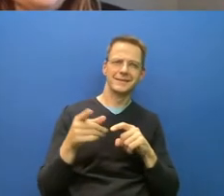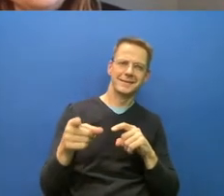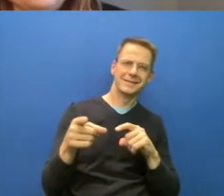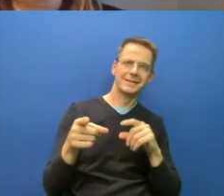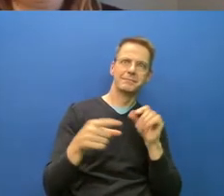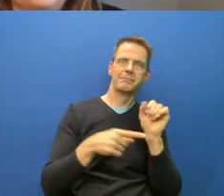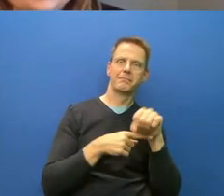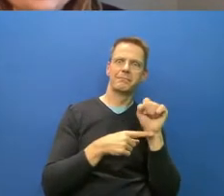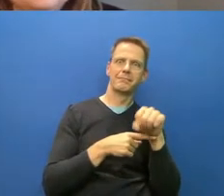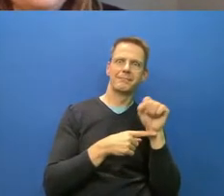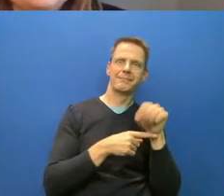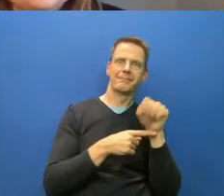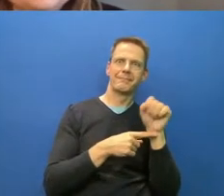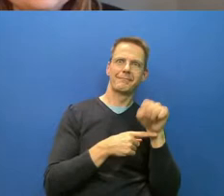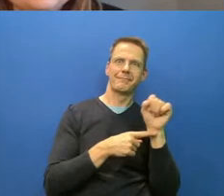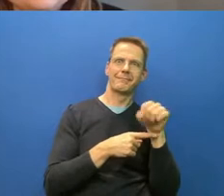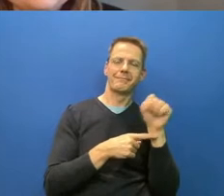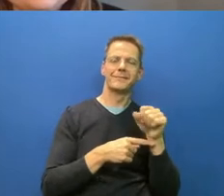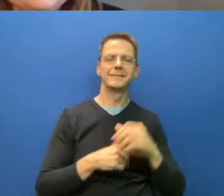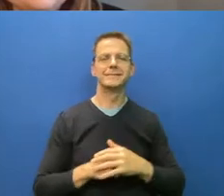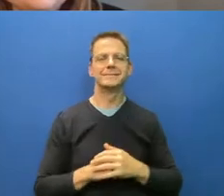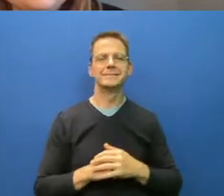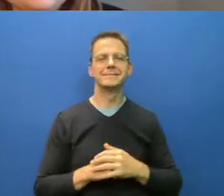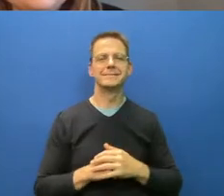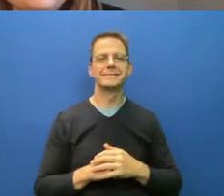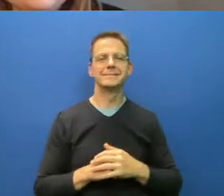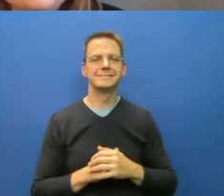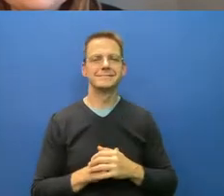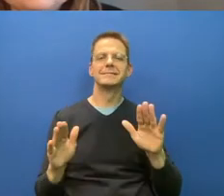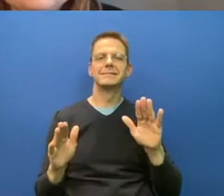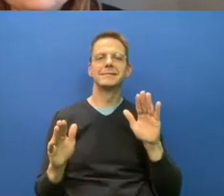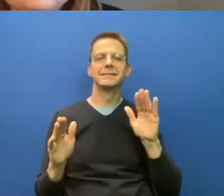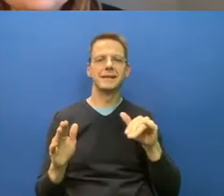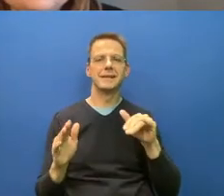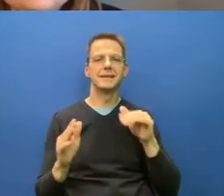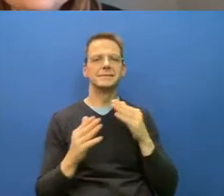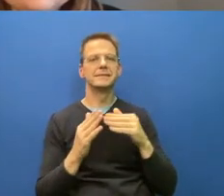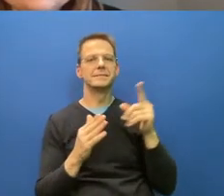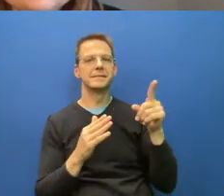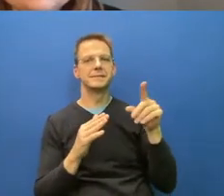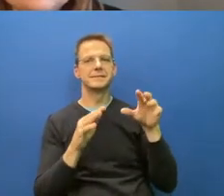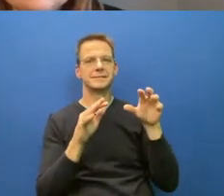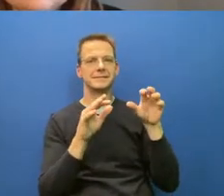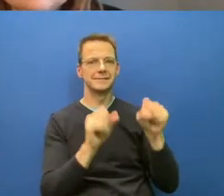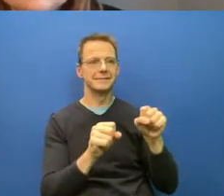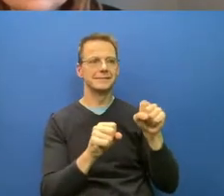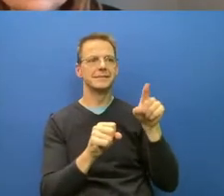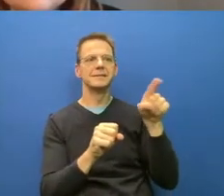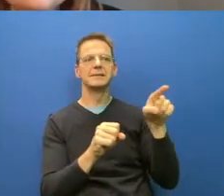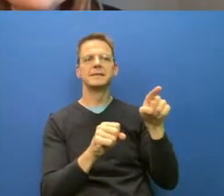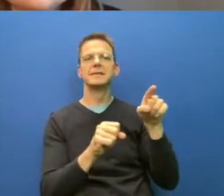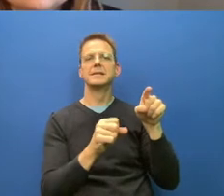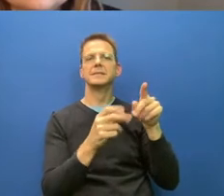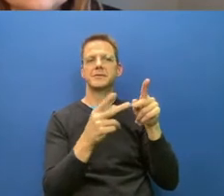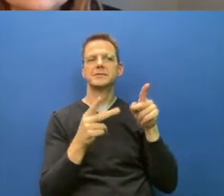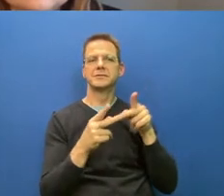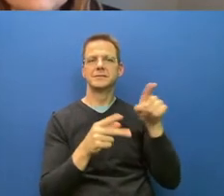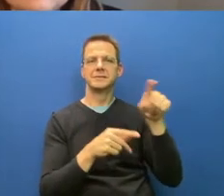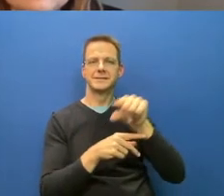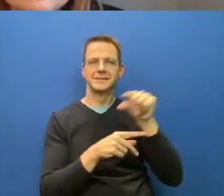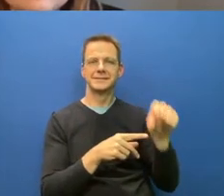has held a position that in a government could do some of those policies, what your thoughts are.